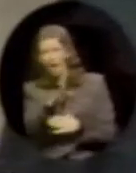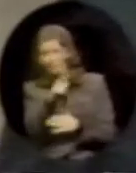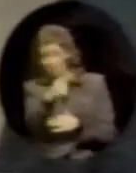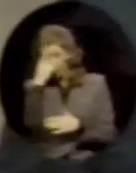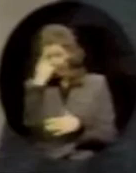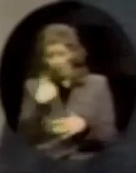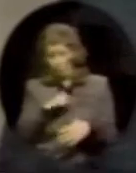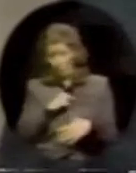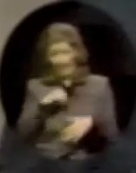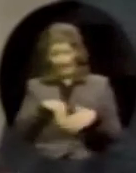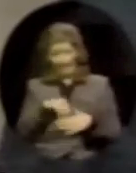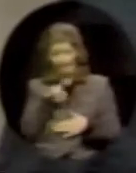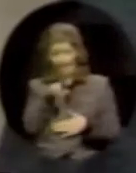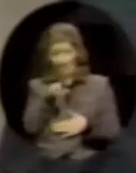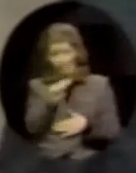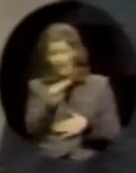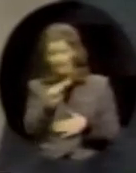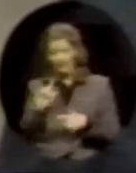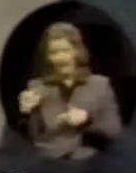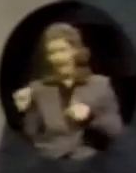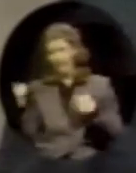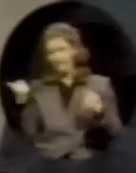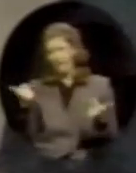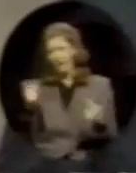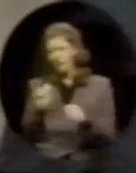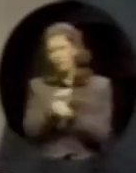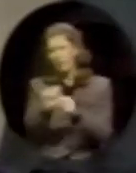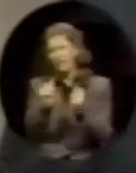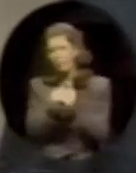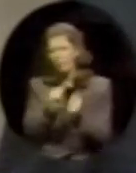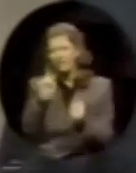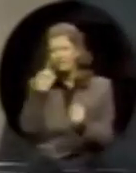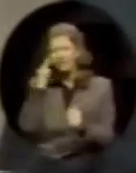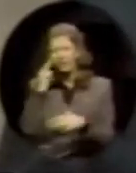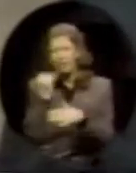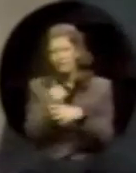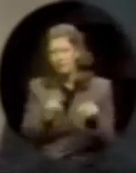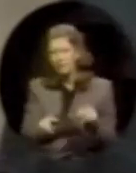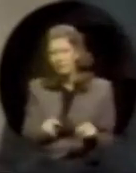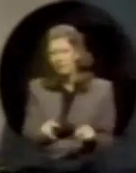have done in this country up until now of working with those who are hearing impaired?